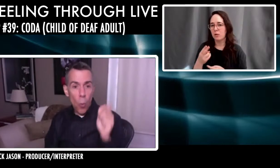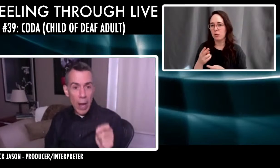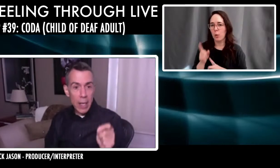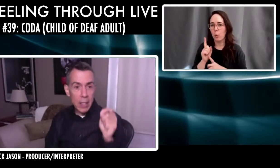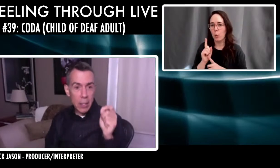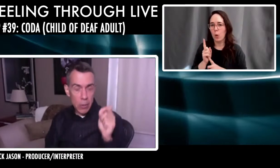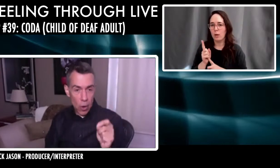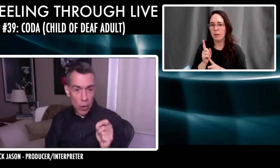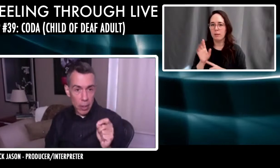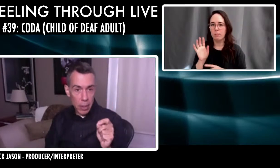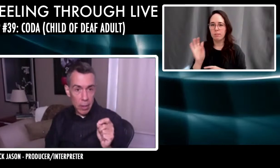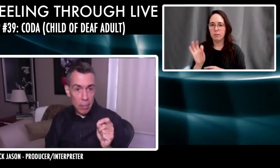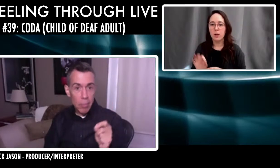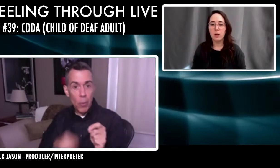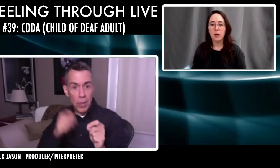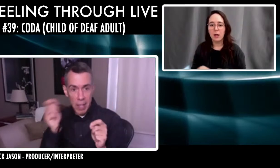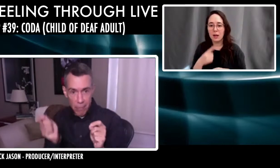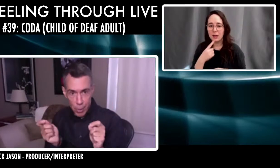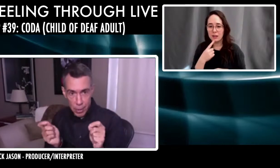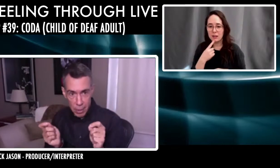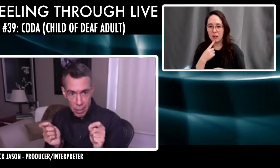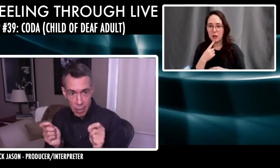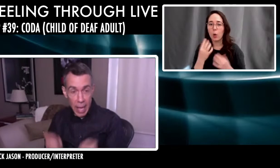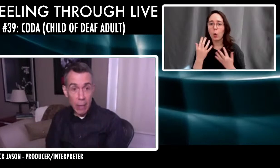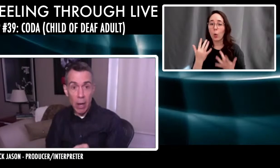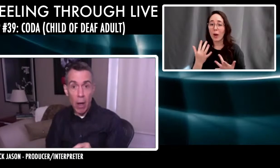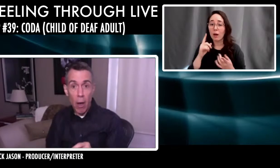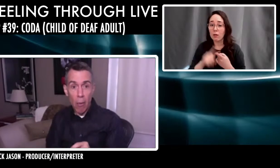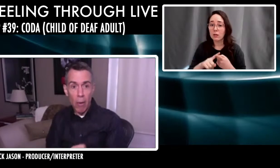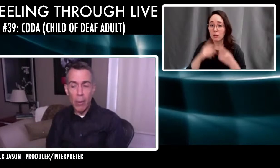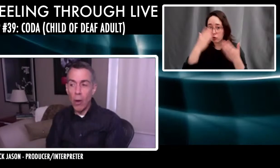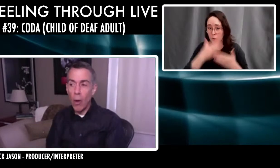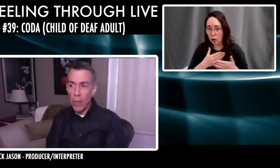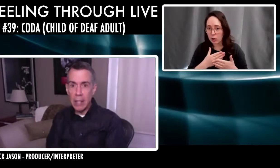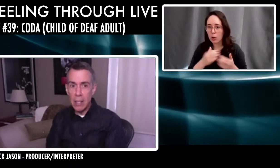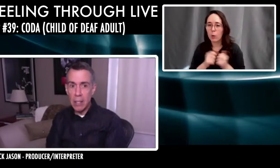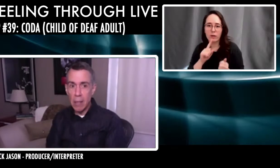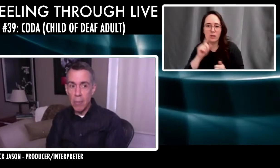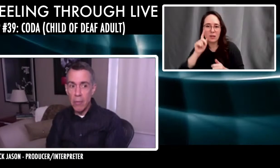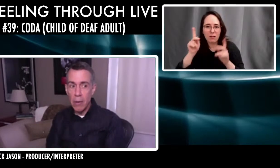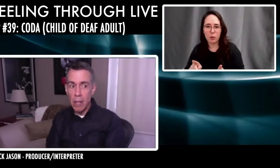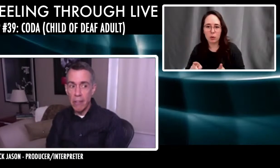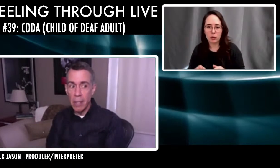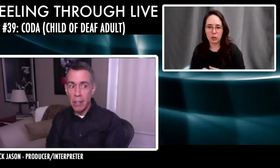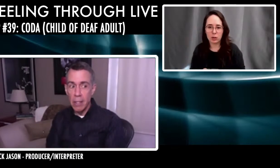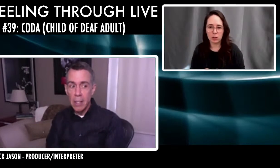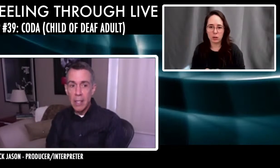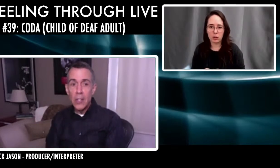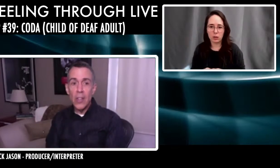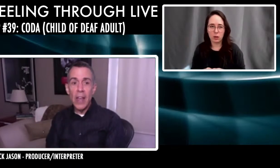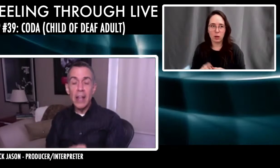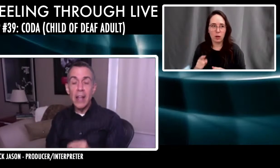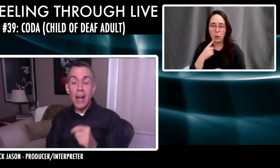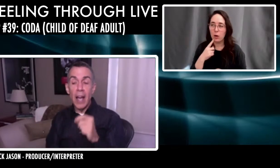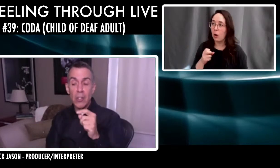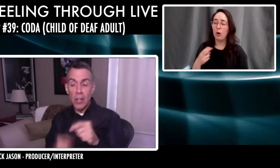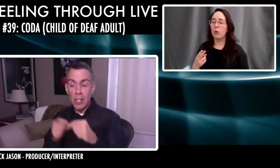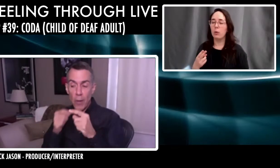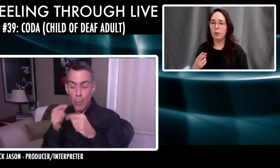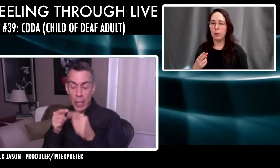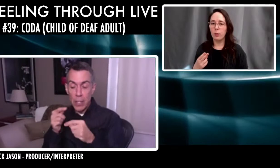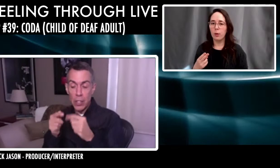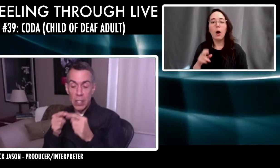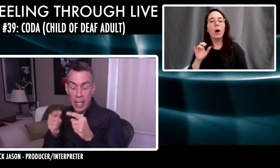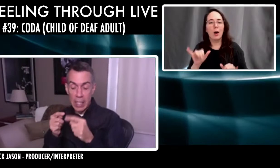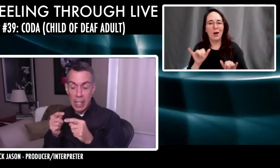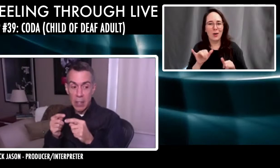wait until dark, but with a deaf person. And they went, oh, and I went, oh, that's how you sell a movie. Okay, fine. So then I started